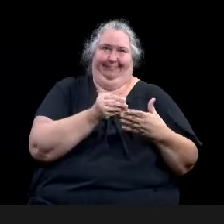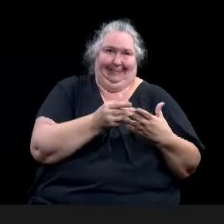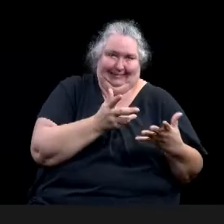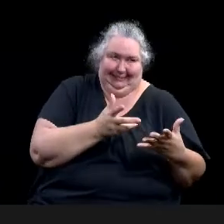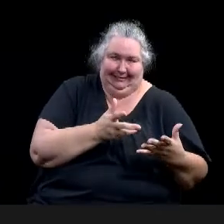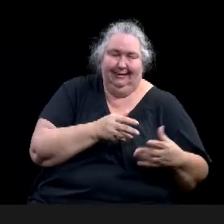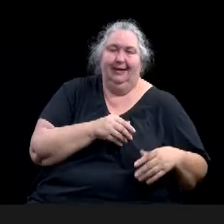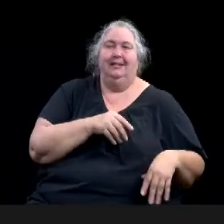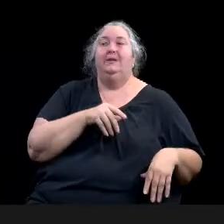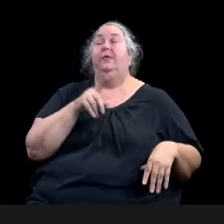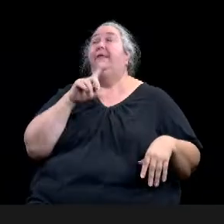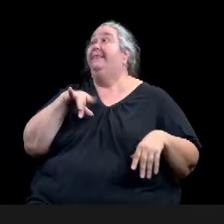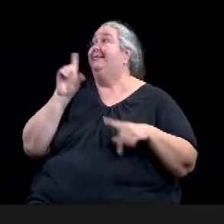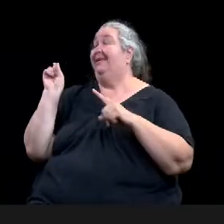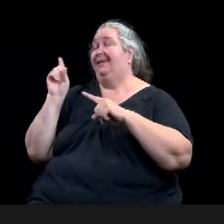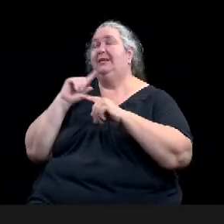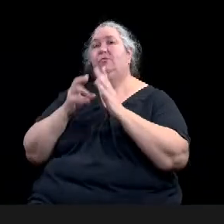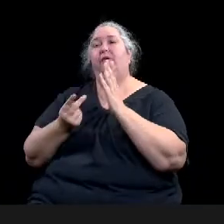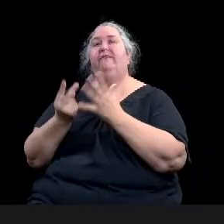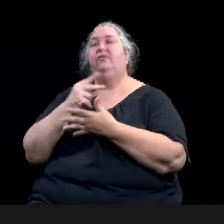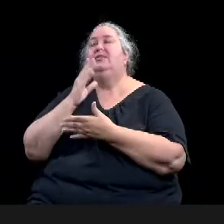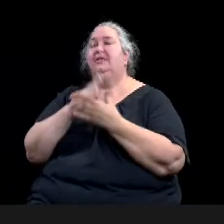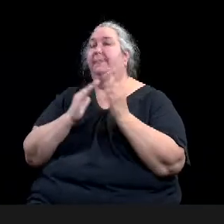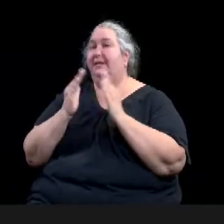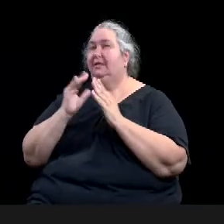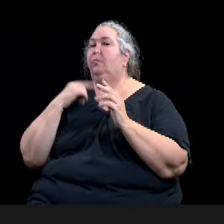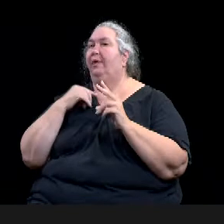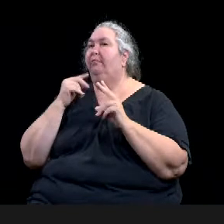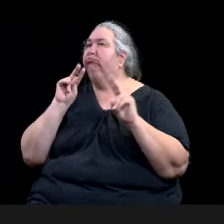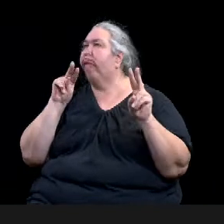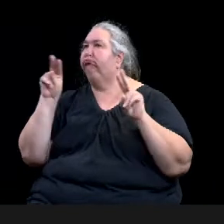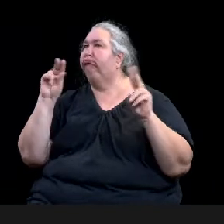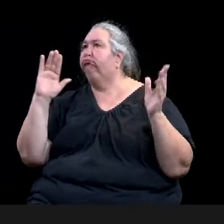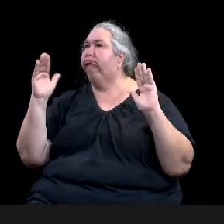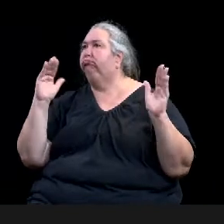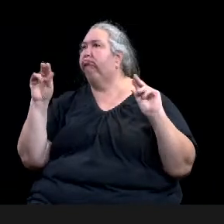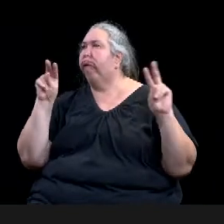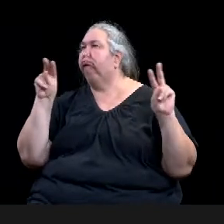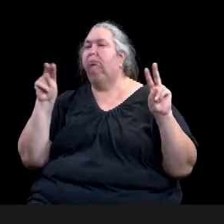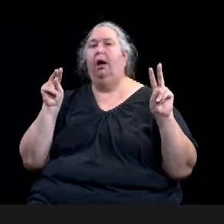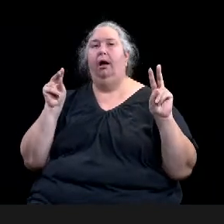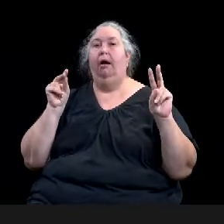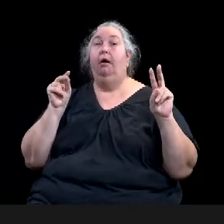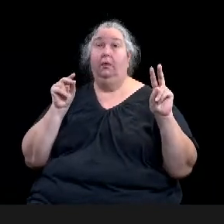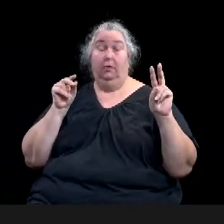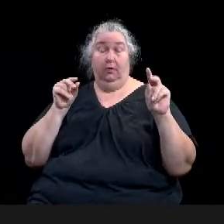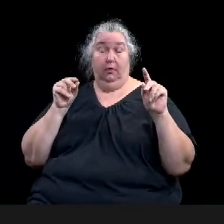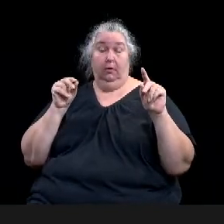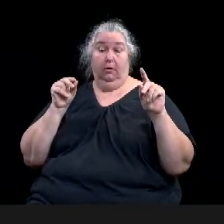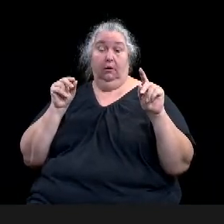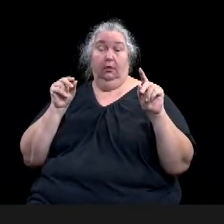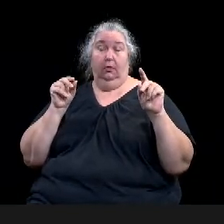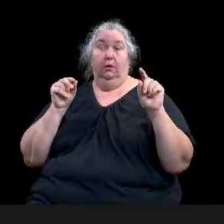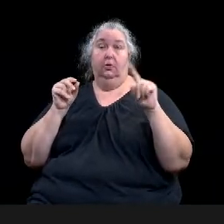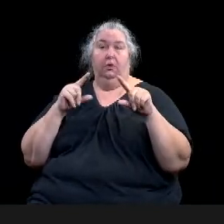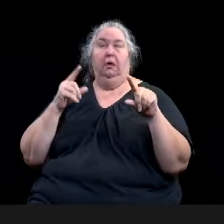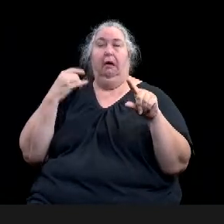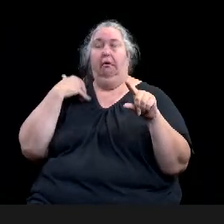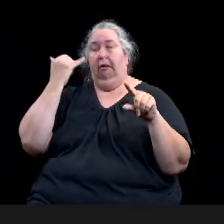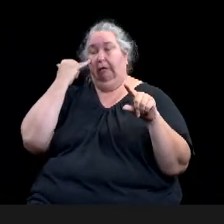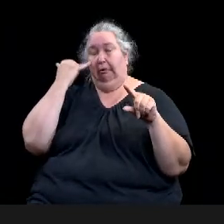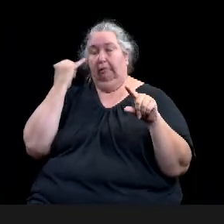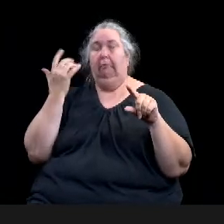a map of the chart here, the cities are listed on the left-hand side, the different groups that they work with, the